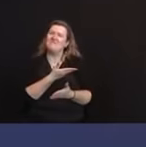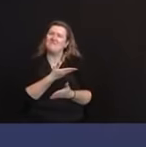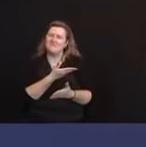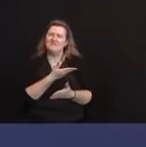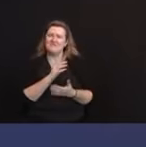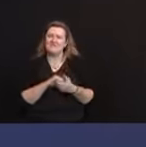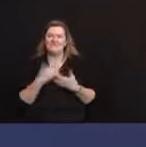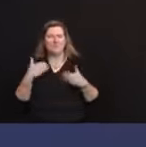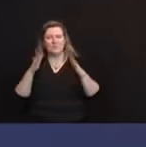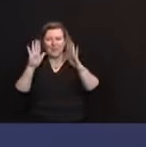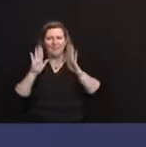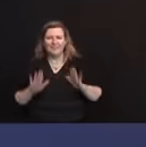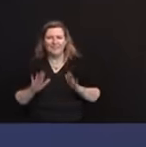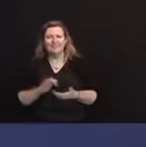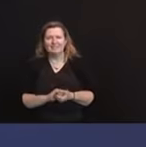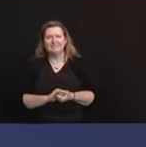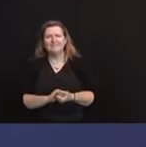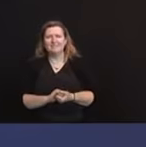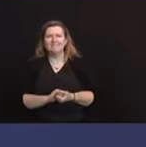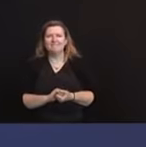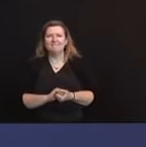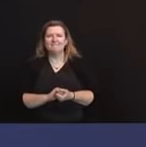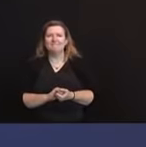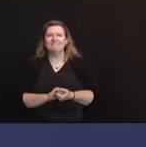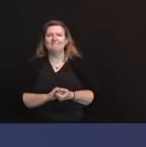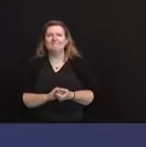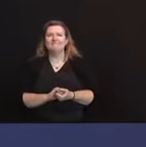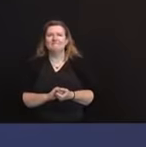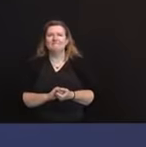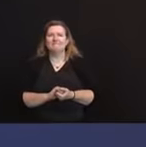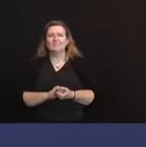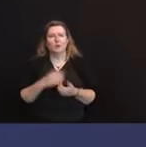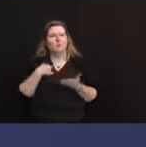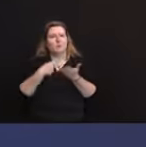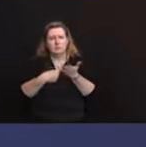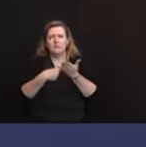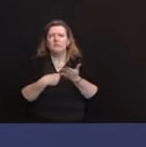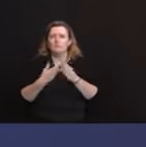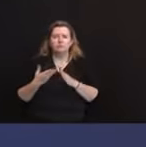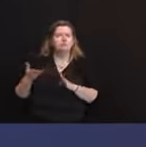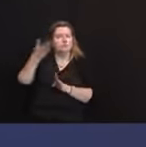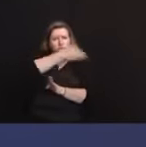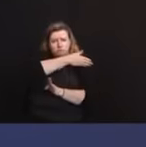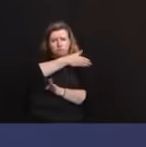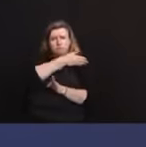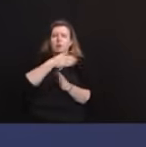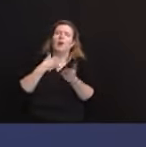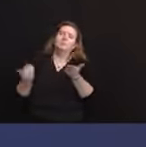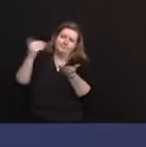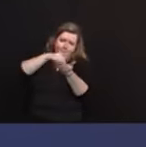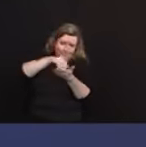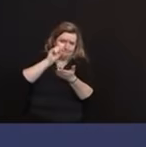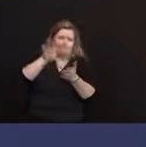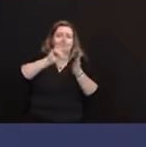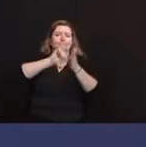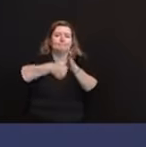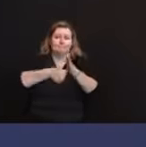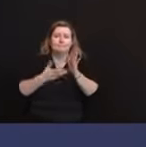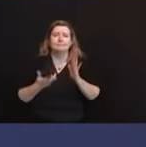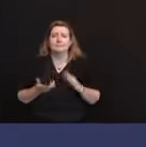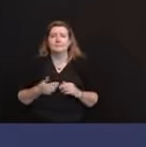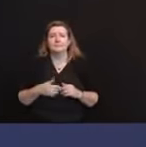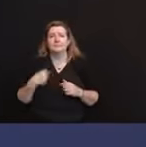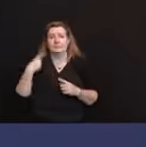And listen, we had this conversation earlier, and folks, again, I want to repeat something I said and Judy underscored. The past two days,